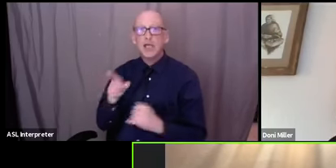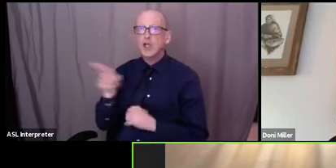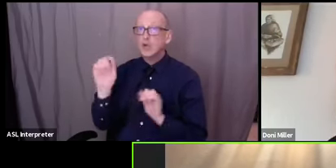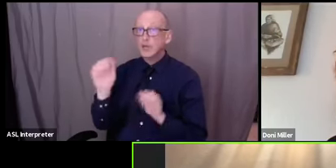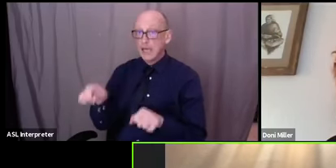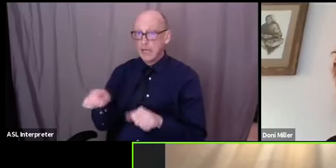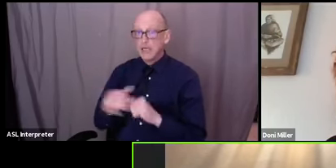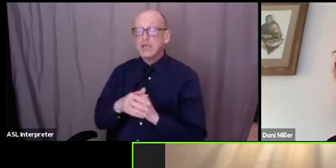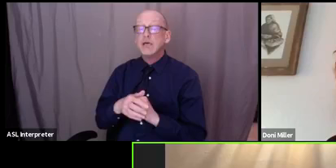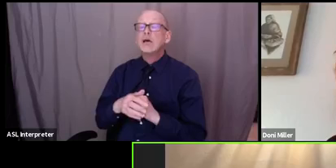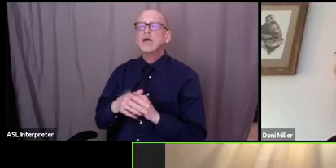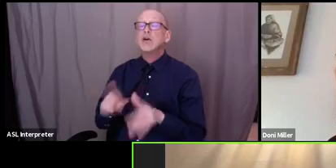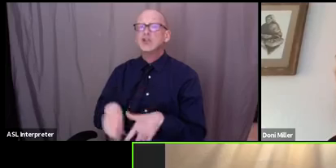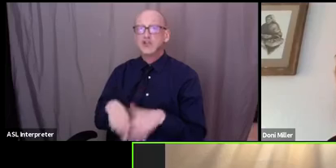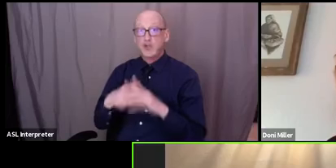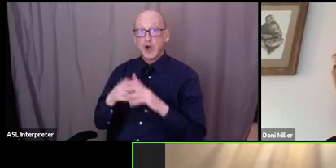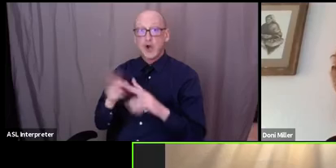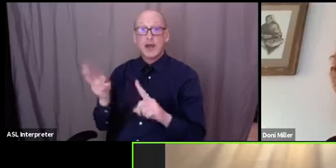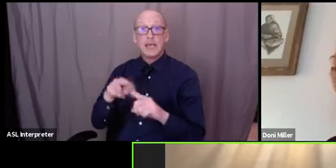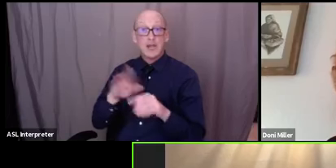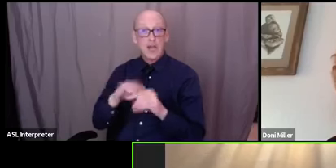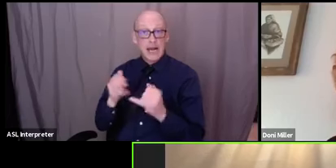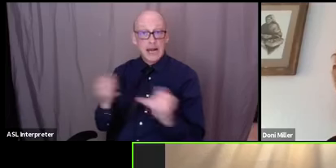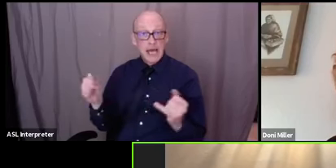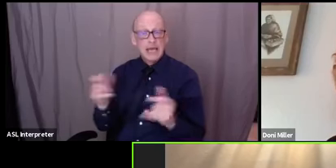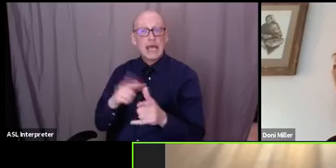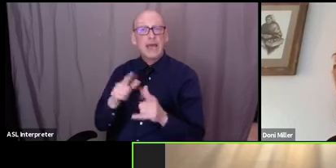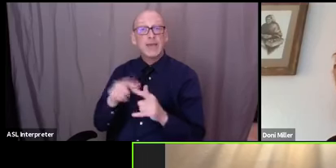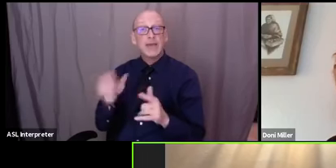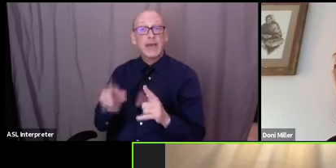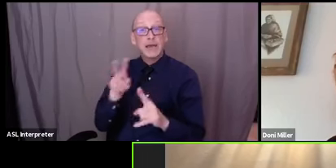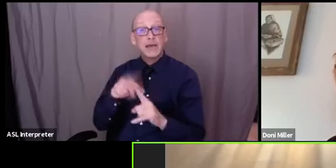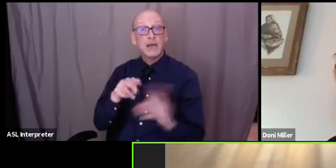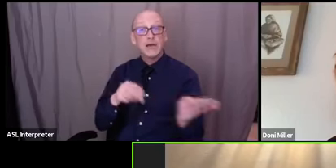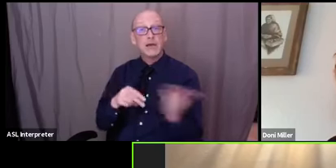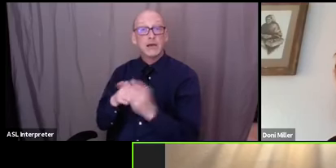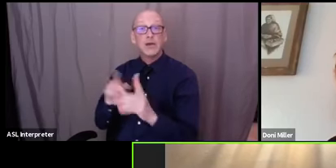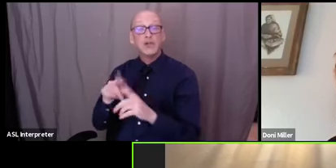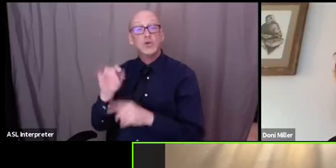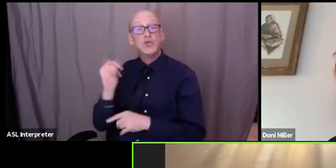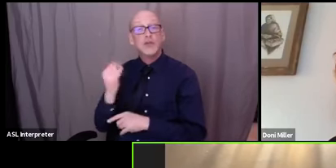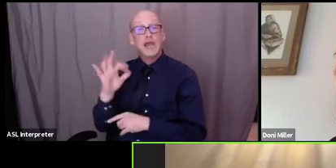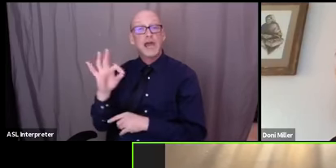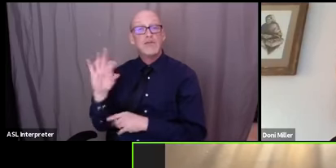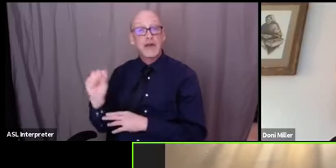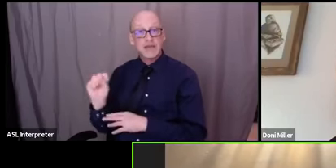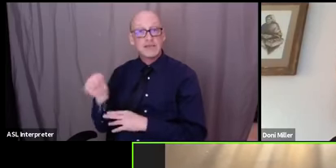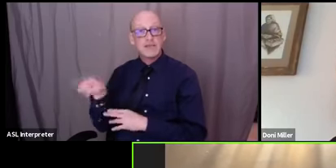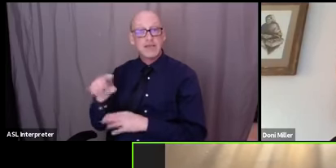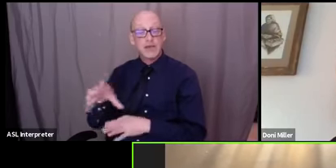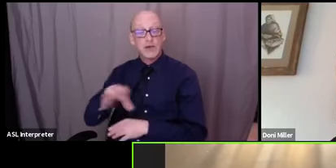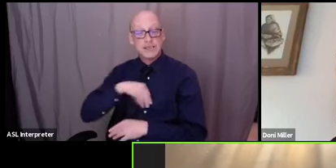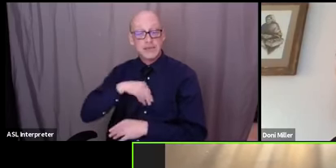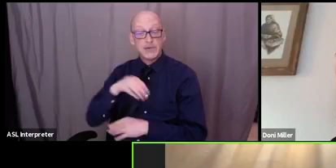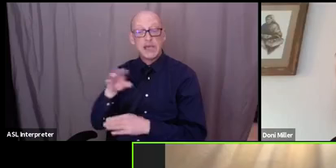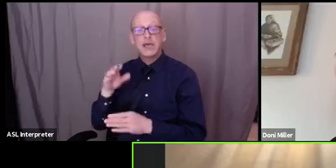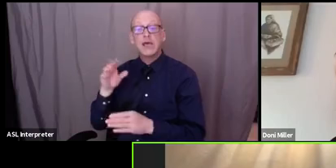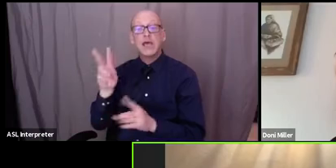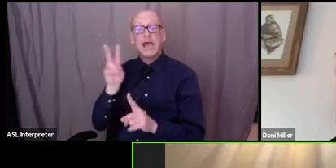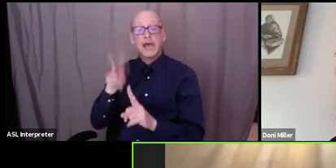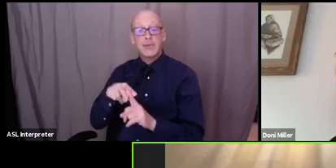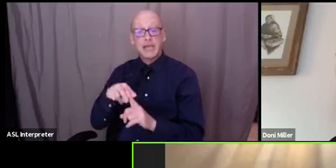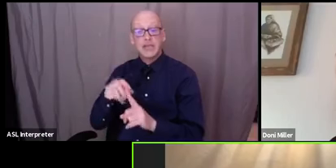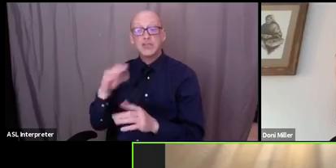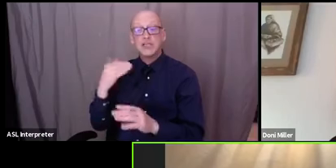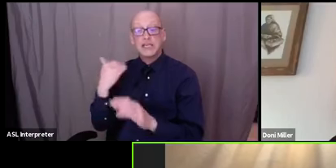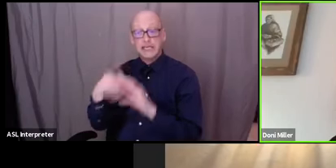application online you can also take that application down to jfs right now they are accepting applications by email and fax as